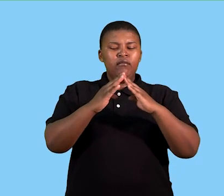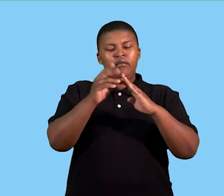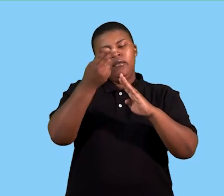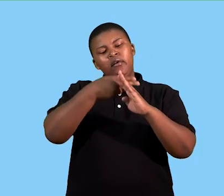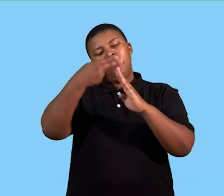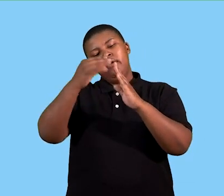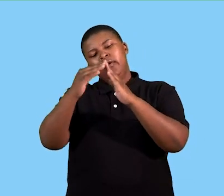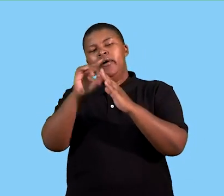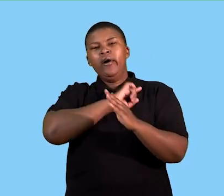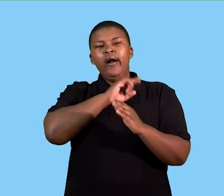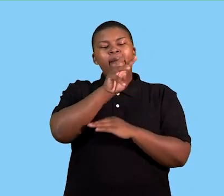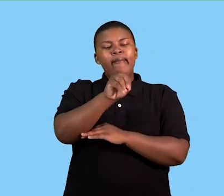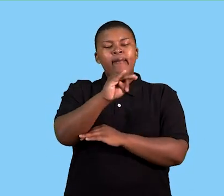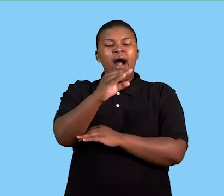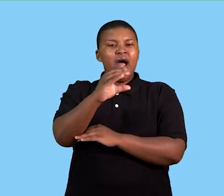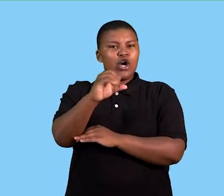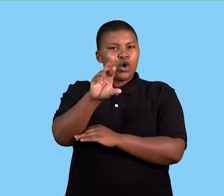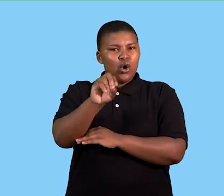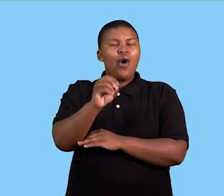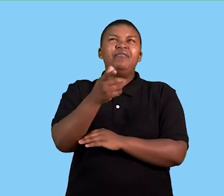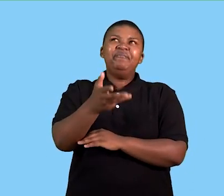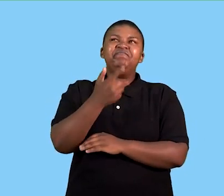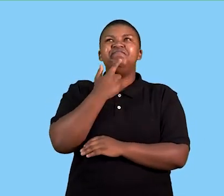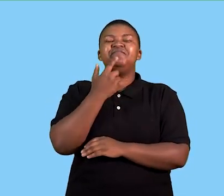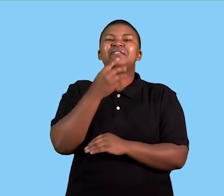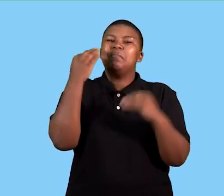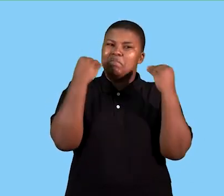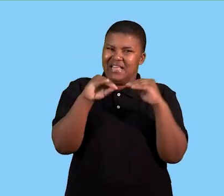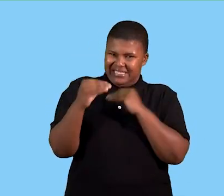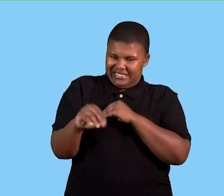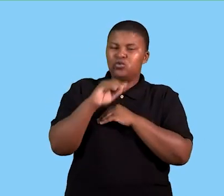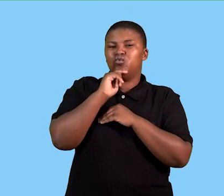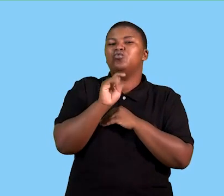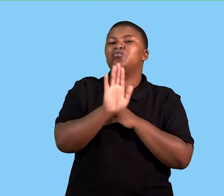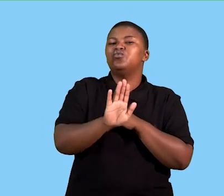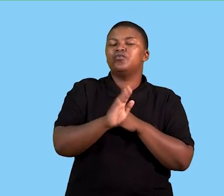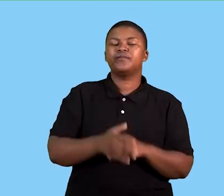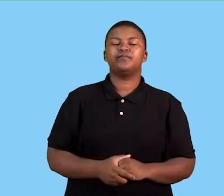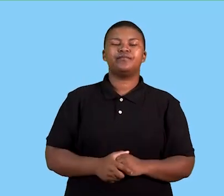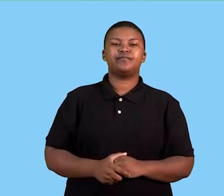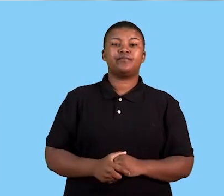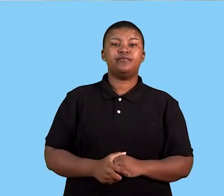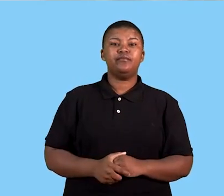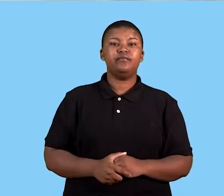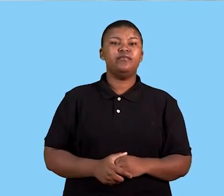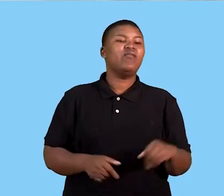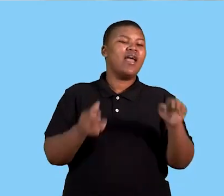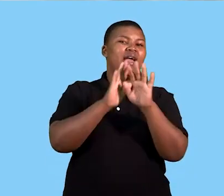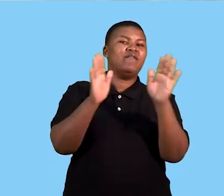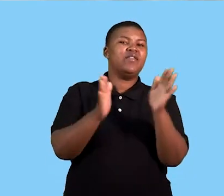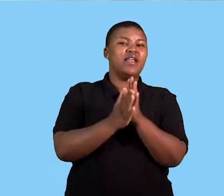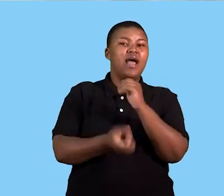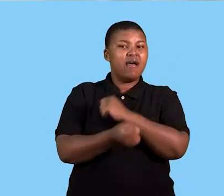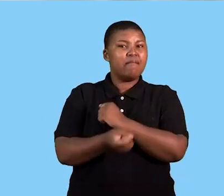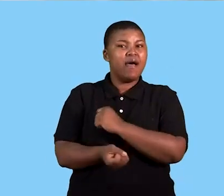house here for you because the micro environment is actually the business itself. It's everything that happens